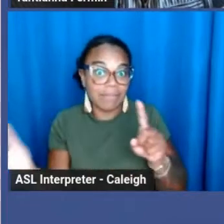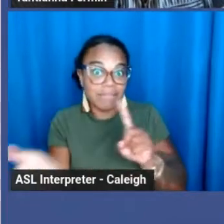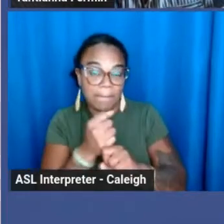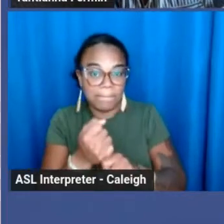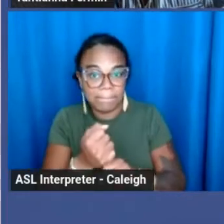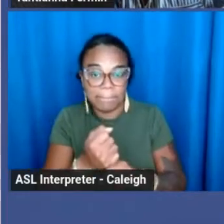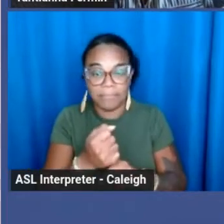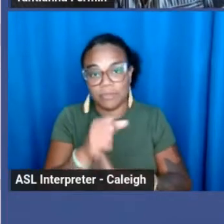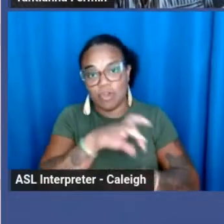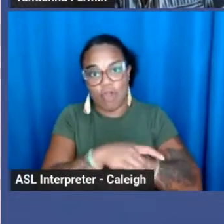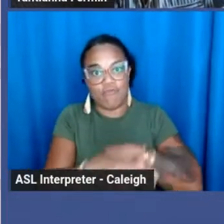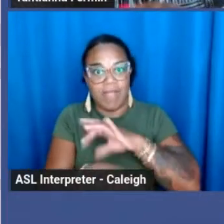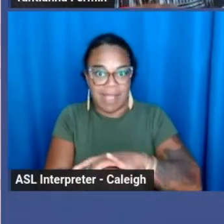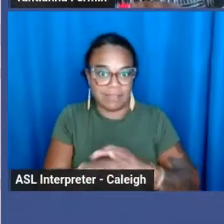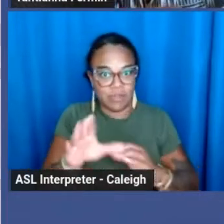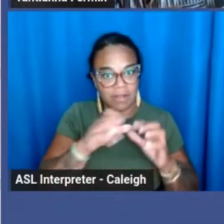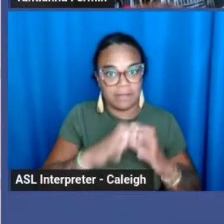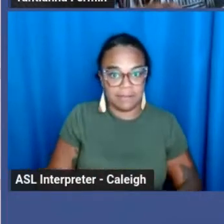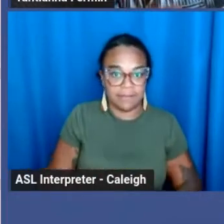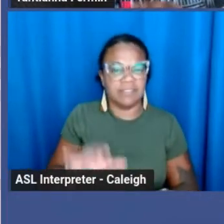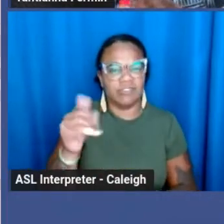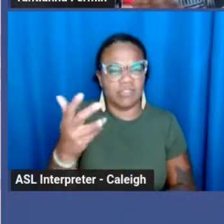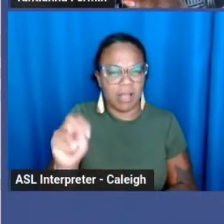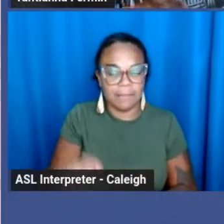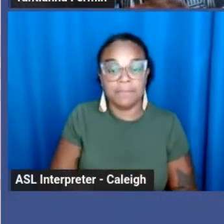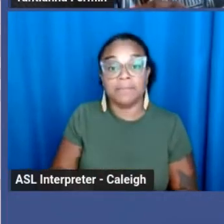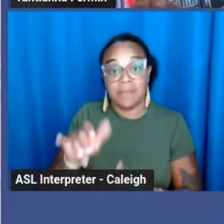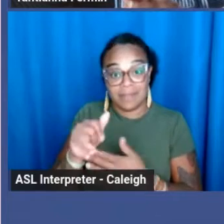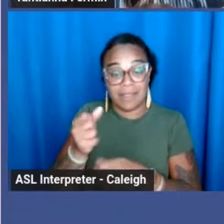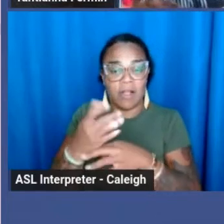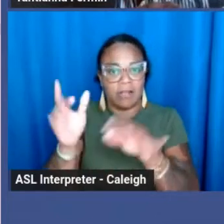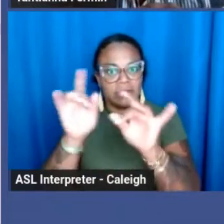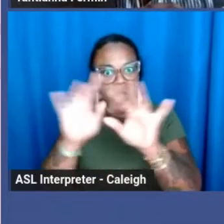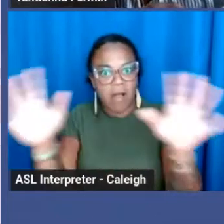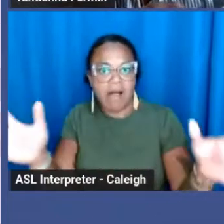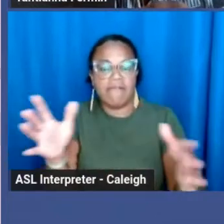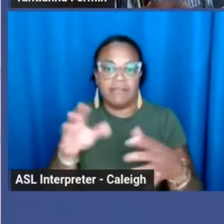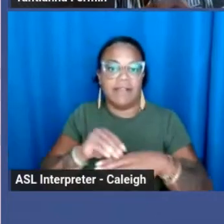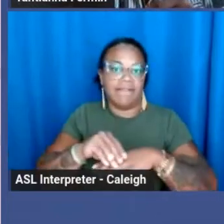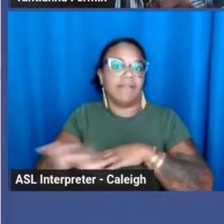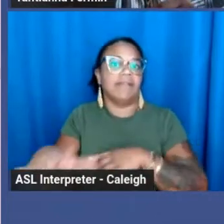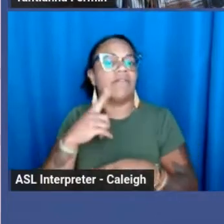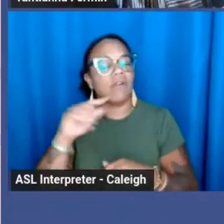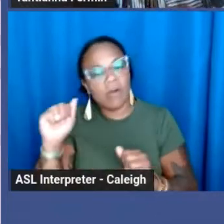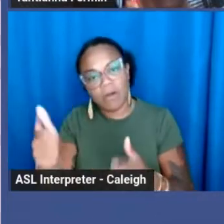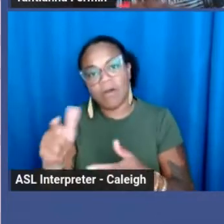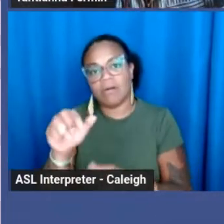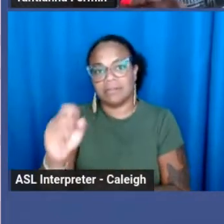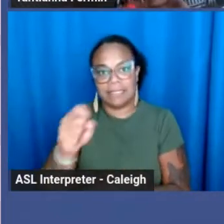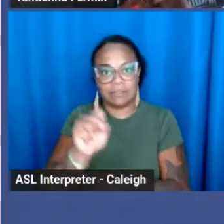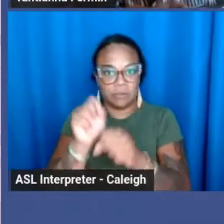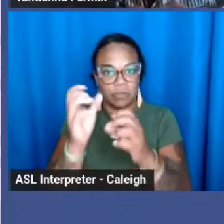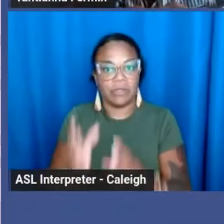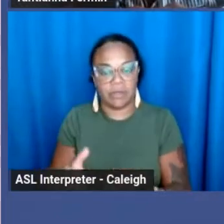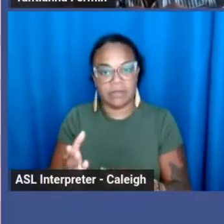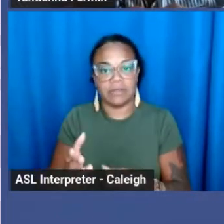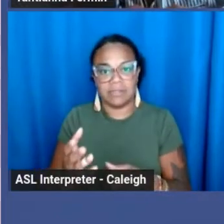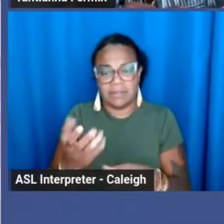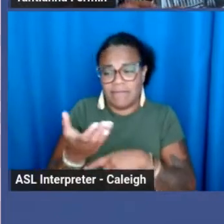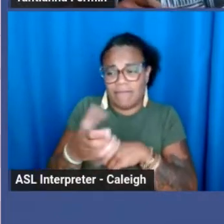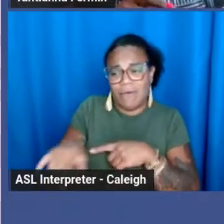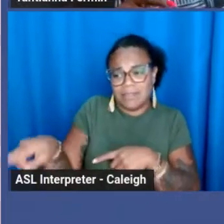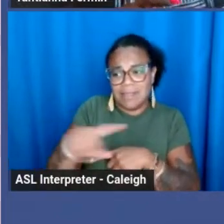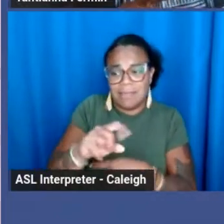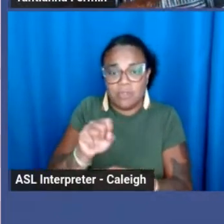That makes it a domino, that creates a danger domino effect on all sex workers, pushing them into the back corner,